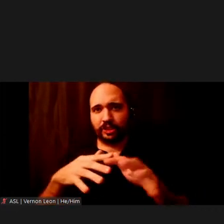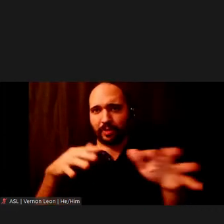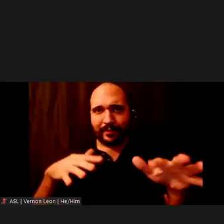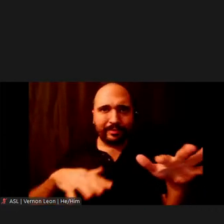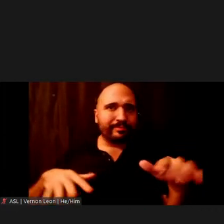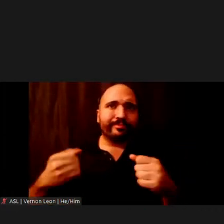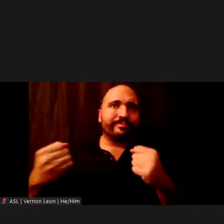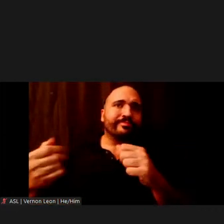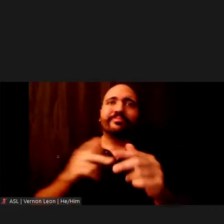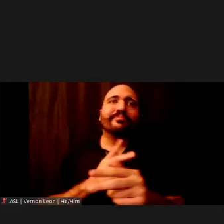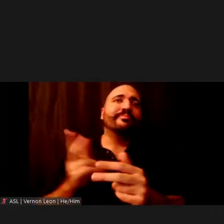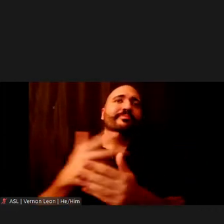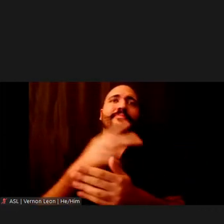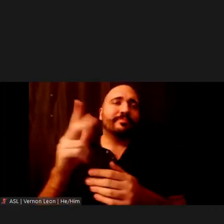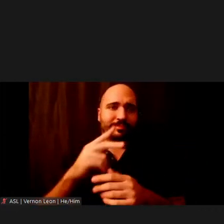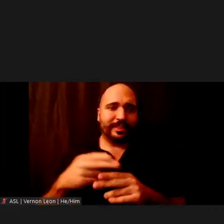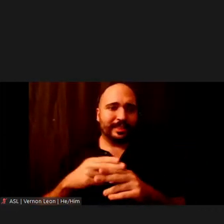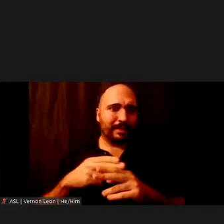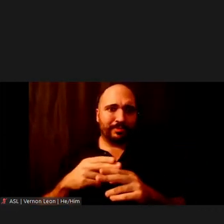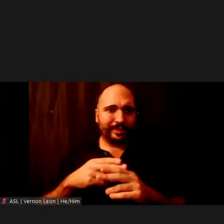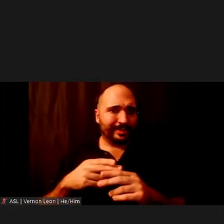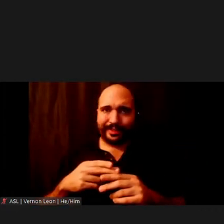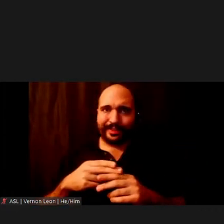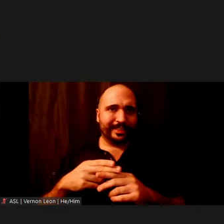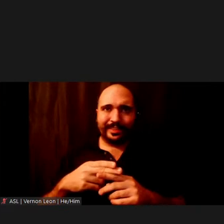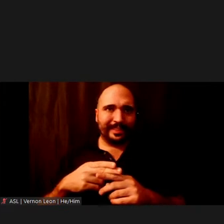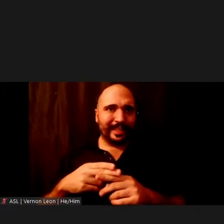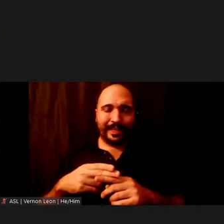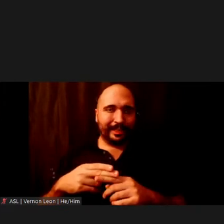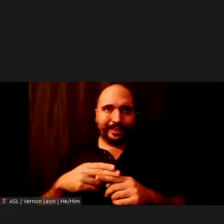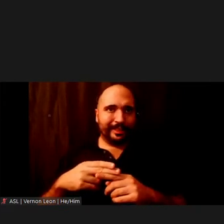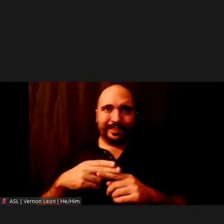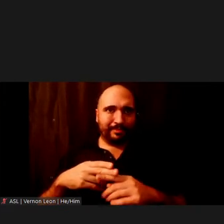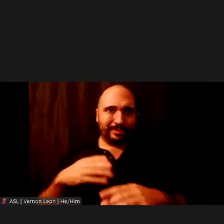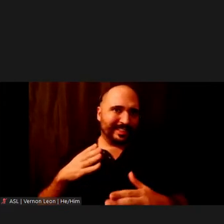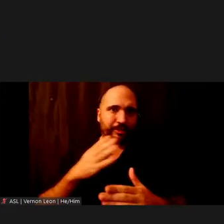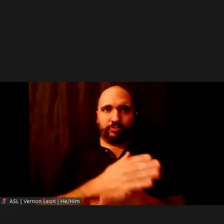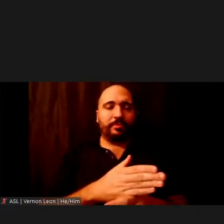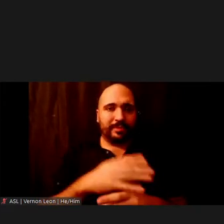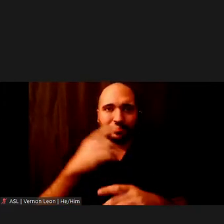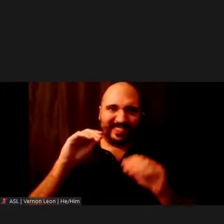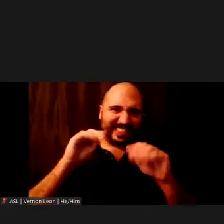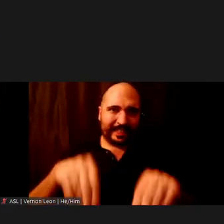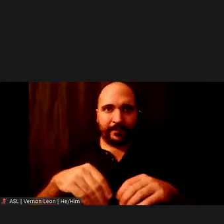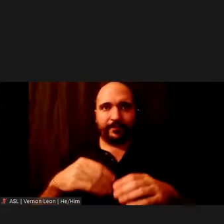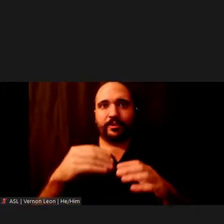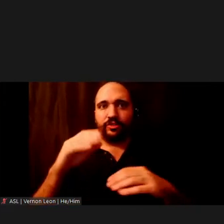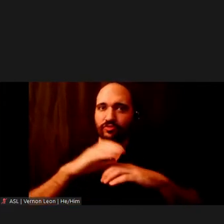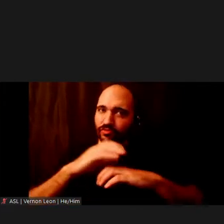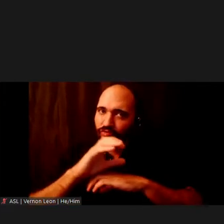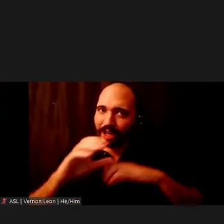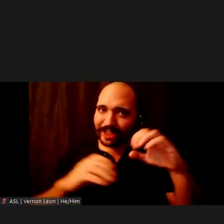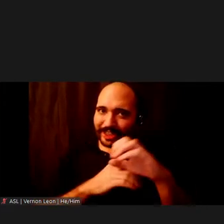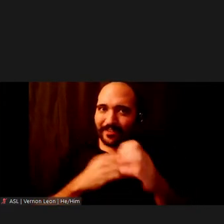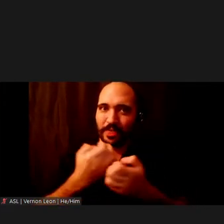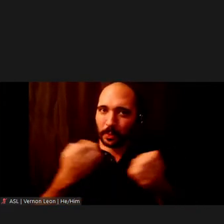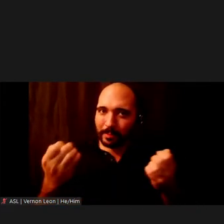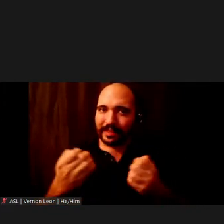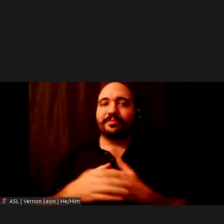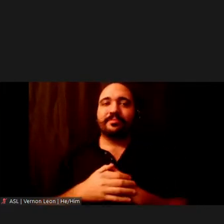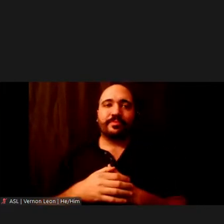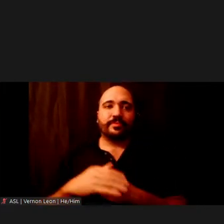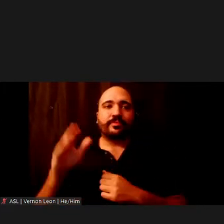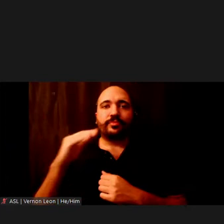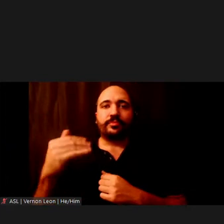this includes temporary disruptions from construction during installation of infrastructure and equipment. Construction will have a limited duration, but it will generate some